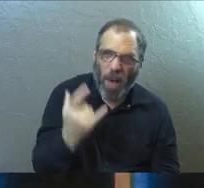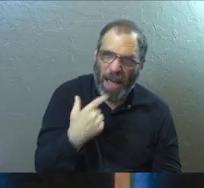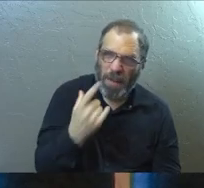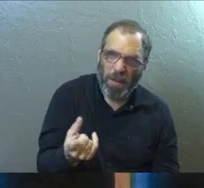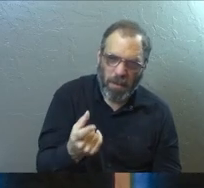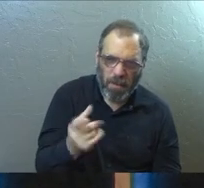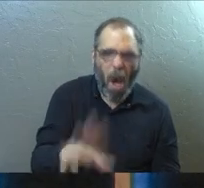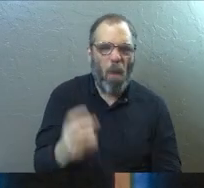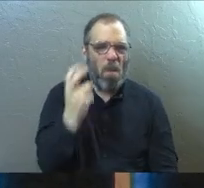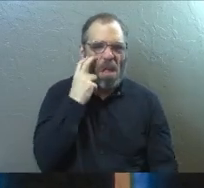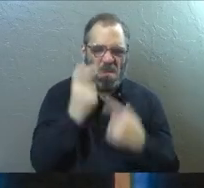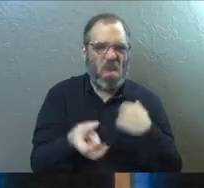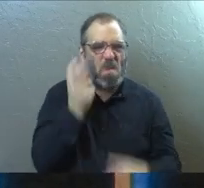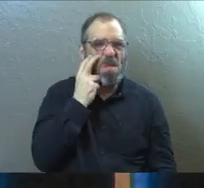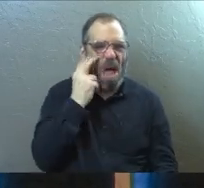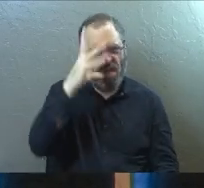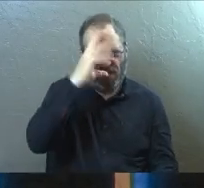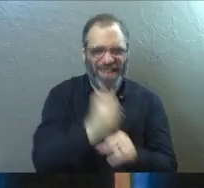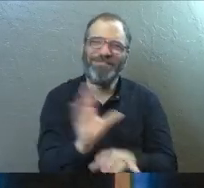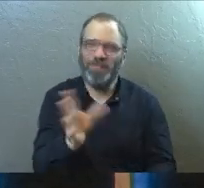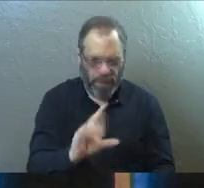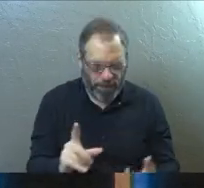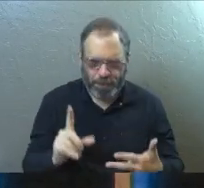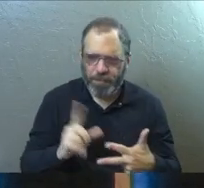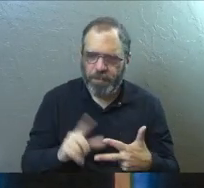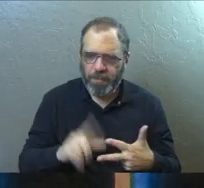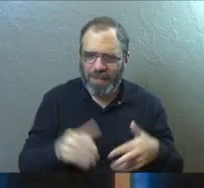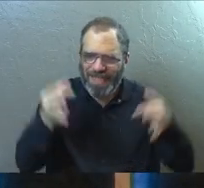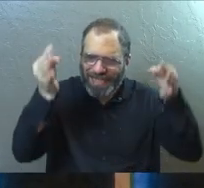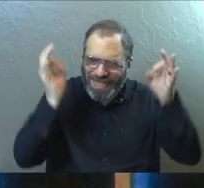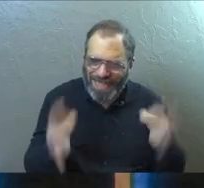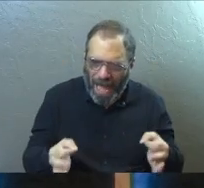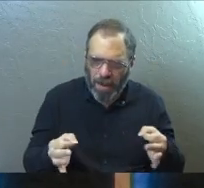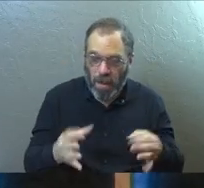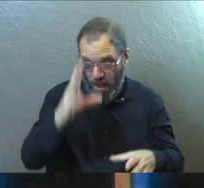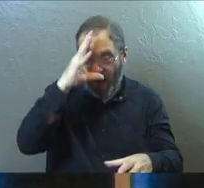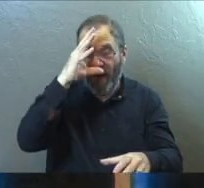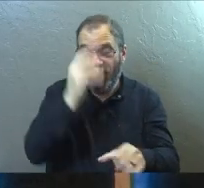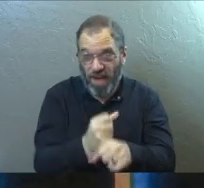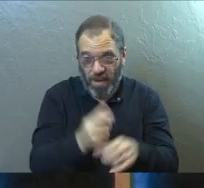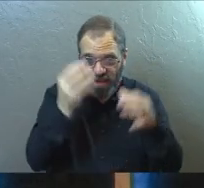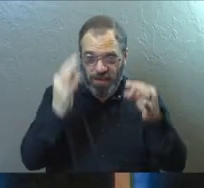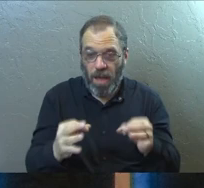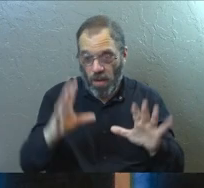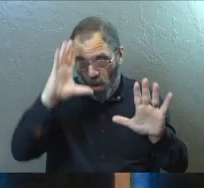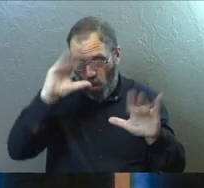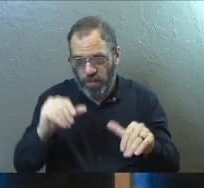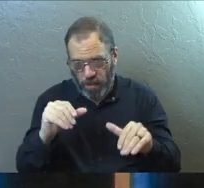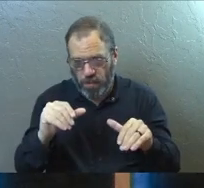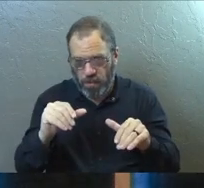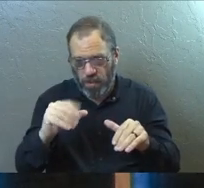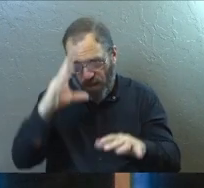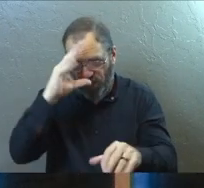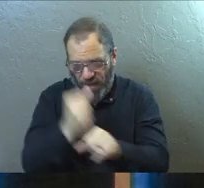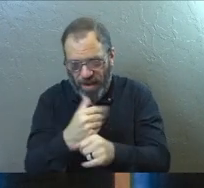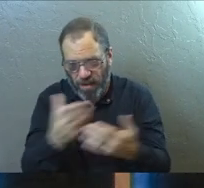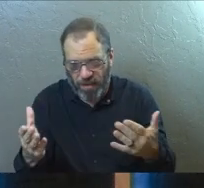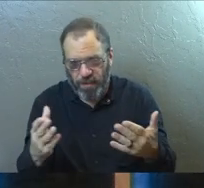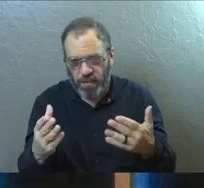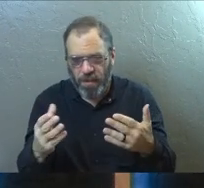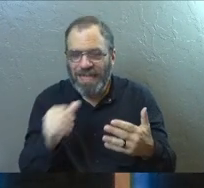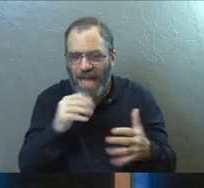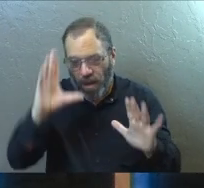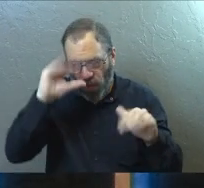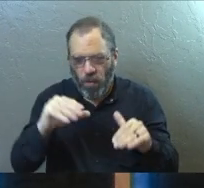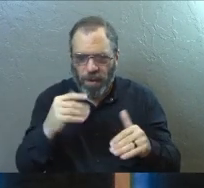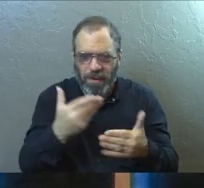that it's blind, but it's not true. Number two, decide. Faith is the assurance of things hoped for, and it is the conviction of things